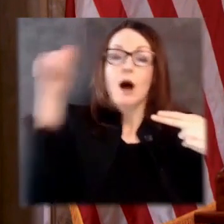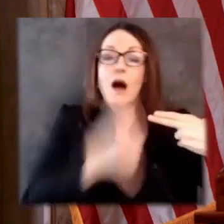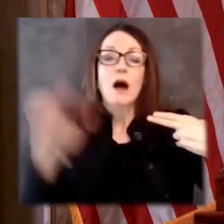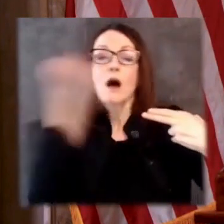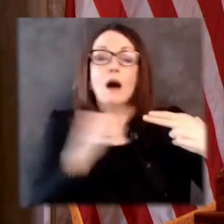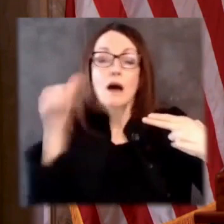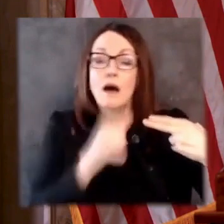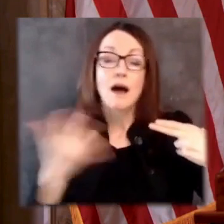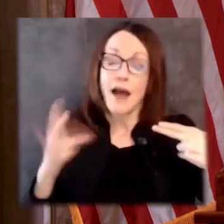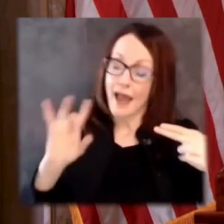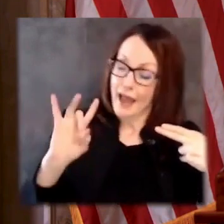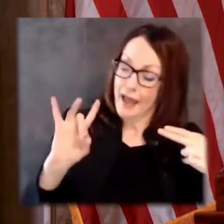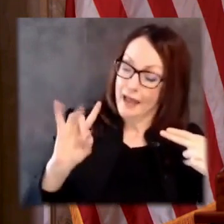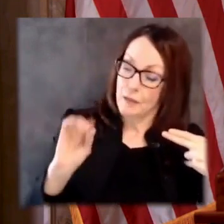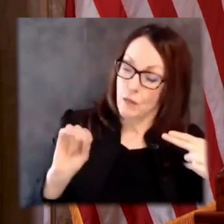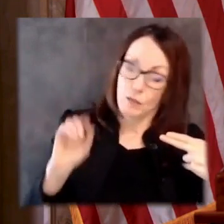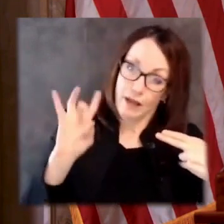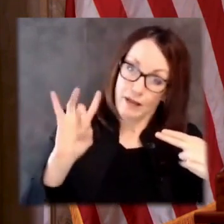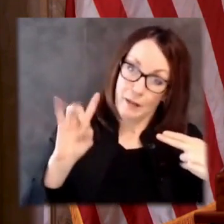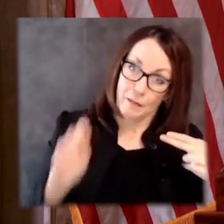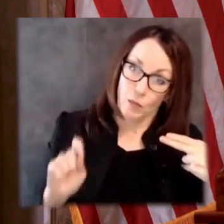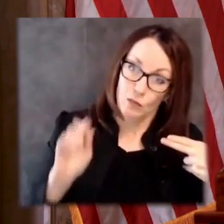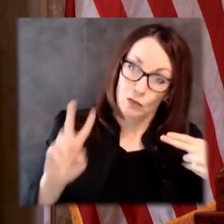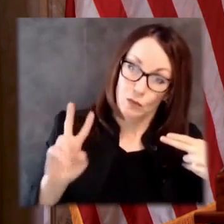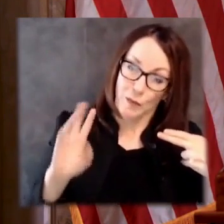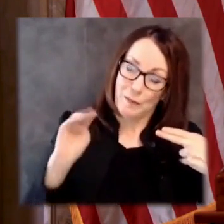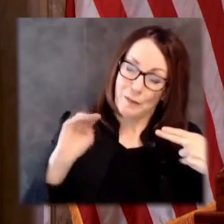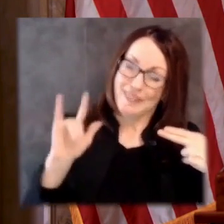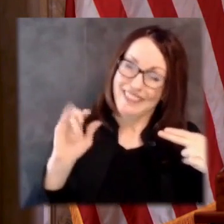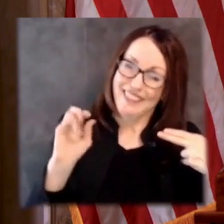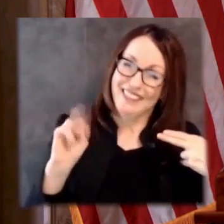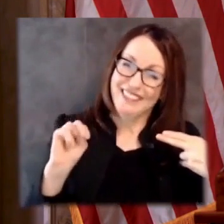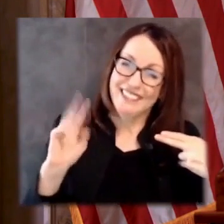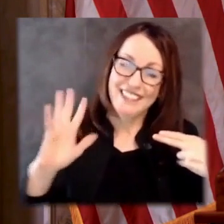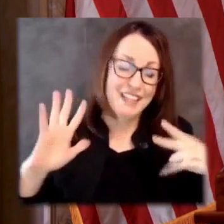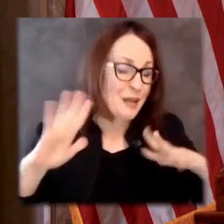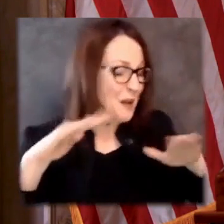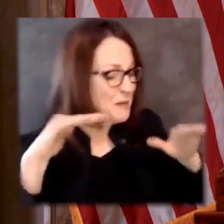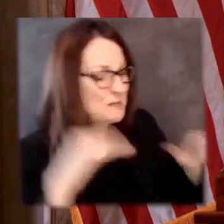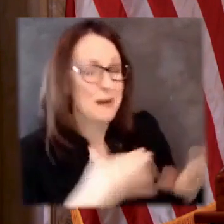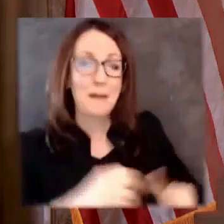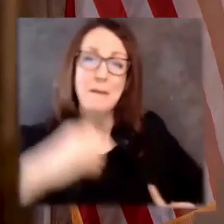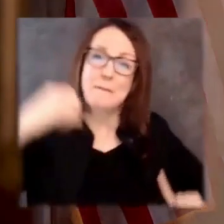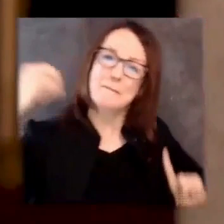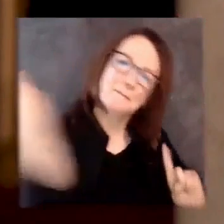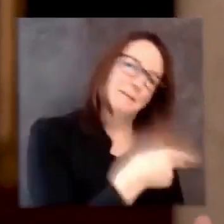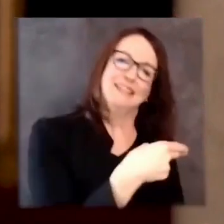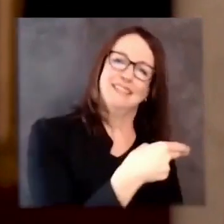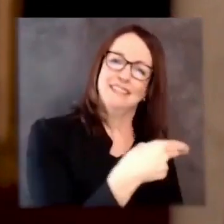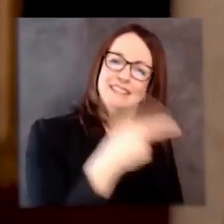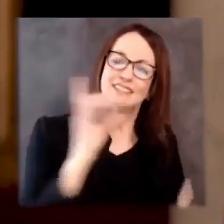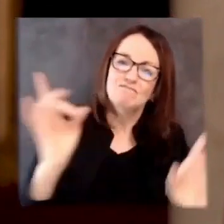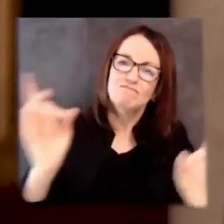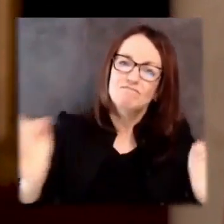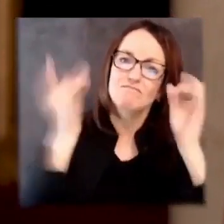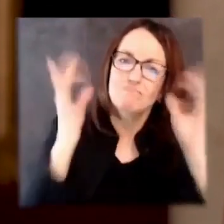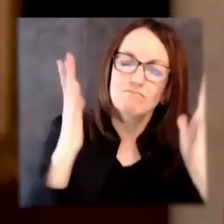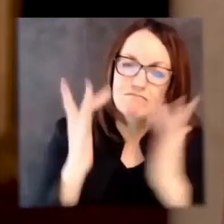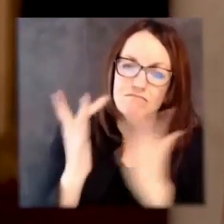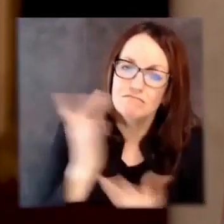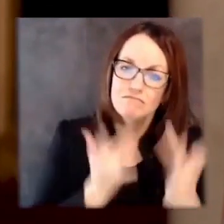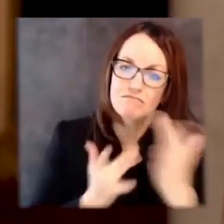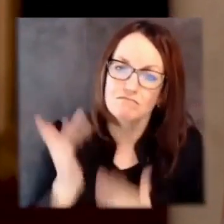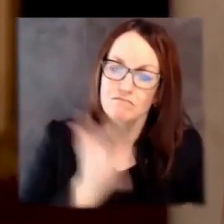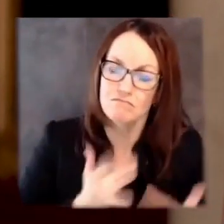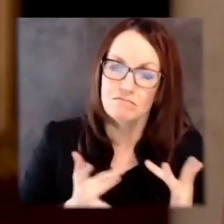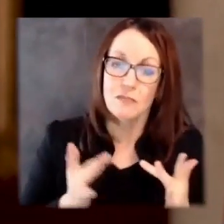1.6 million more claims than the four previous years combined. So, as we saw a massive number of new